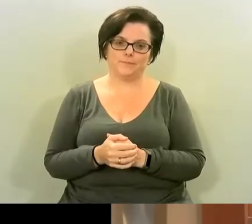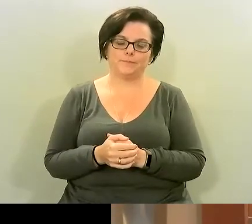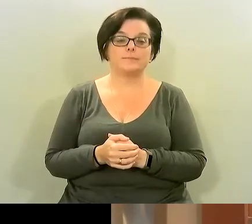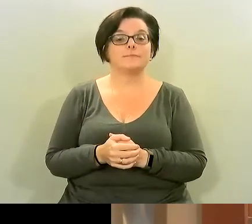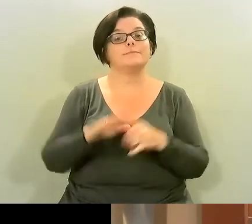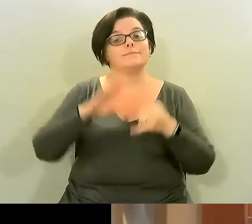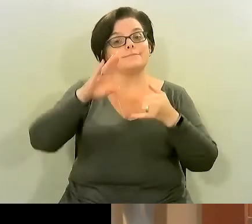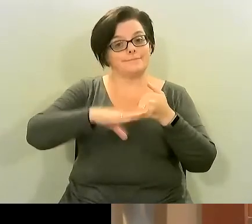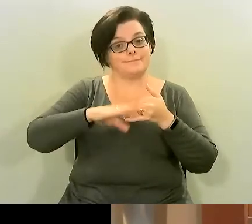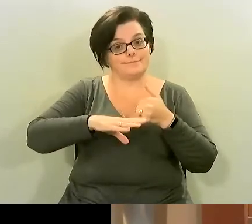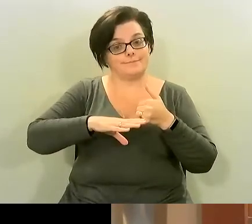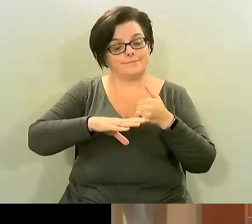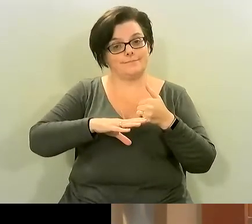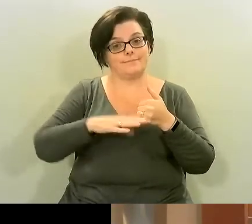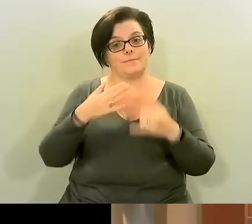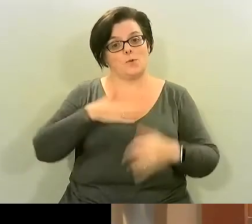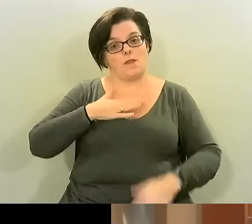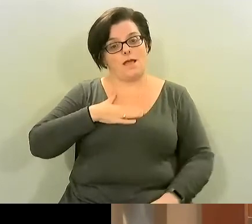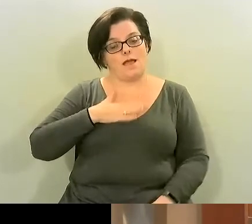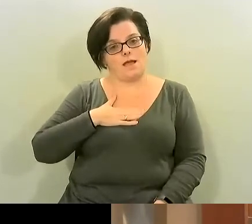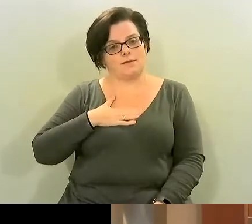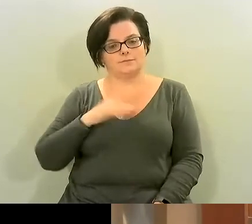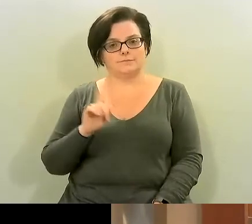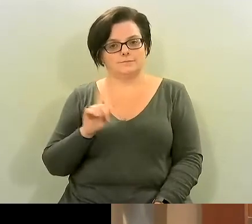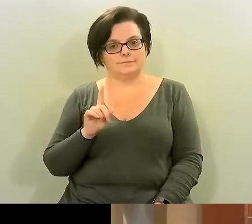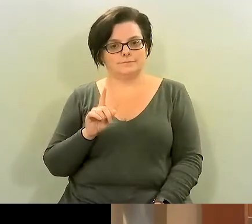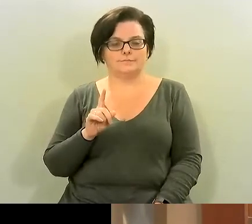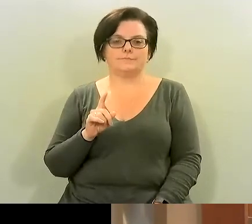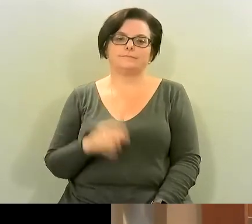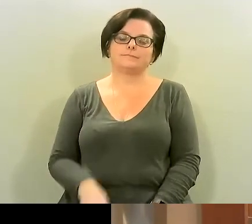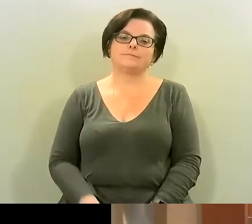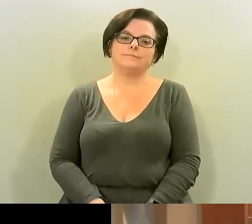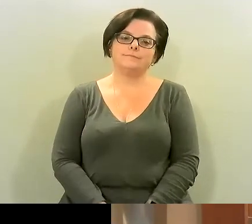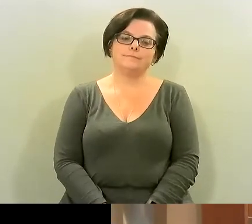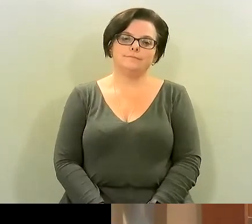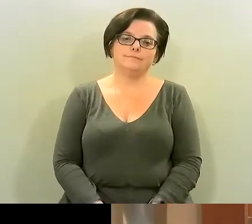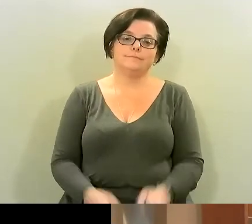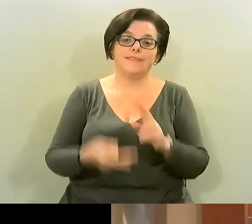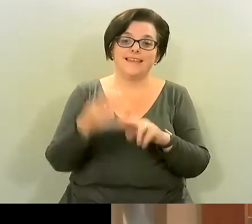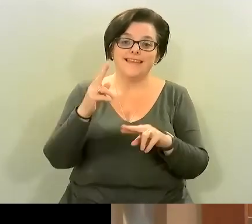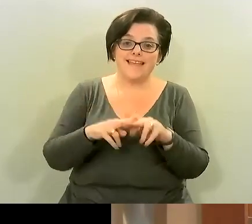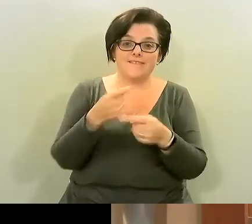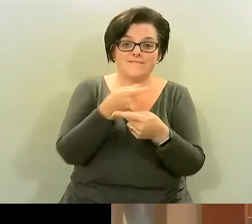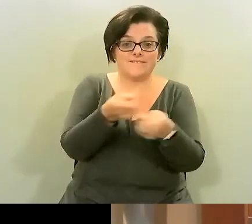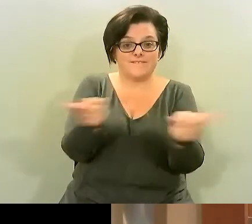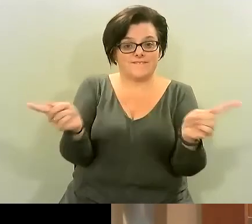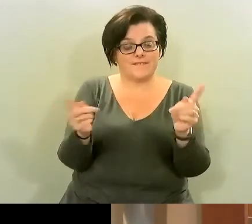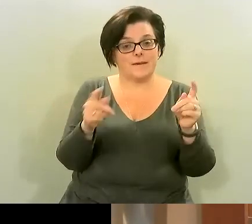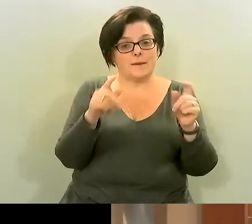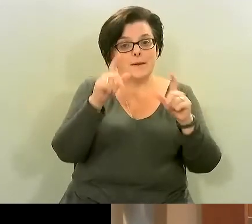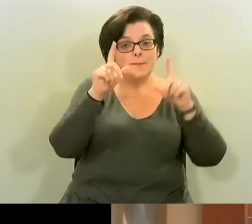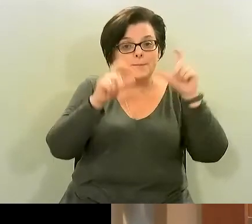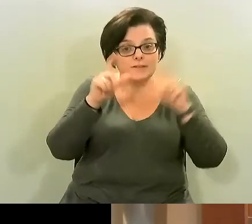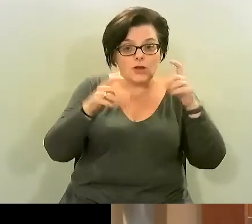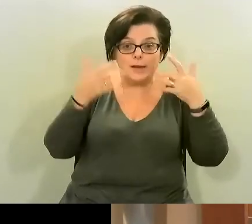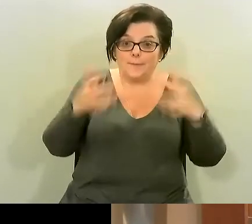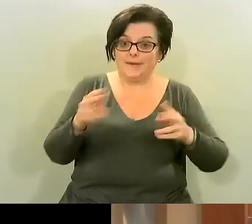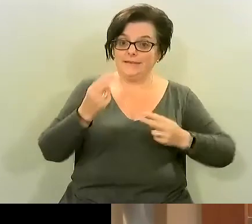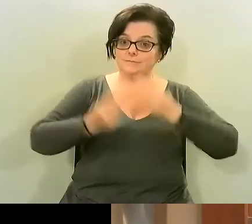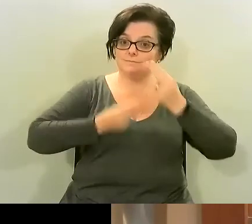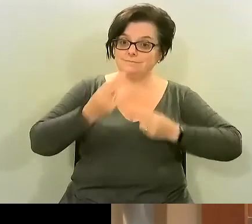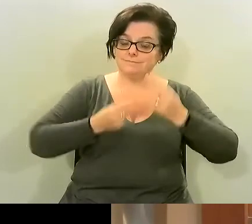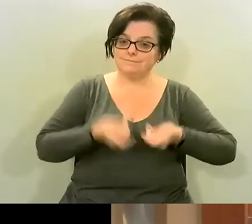what we'd love to do is my colleagues is if you have pictures of your recipe that you've had tonight